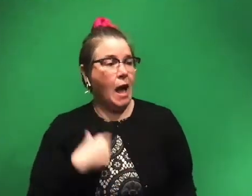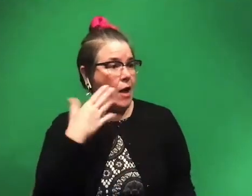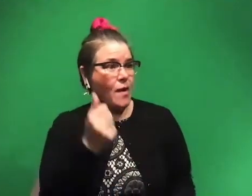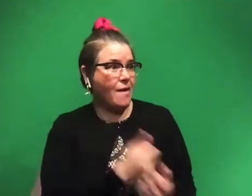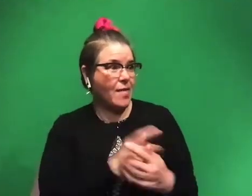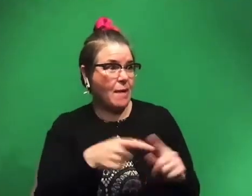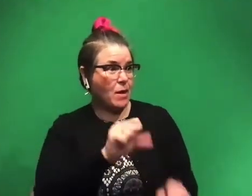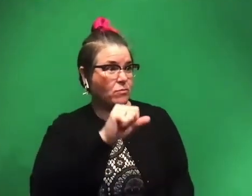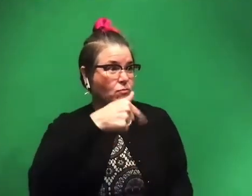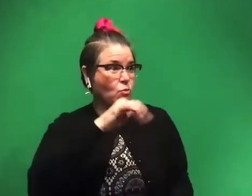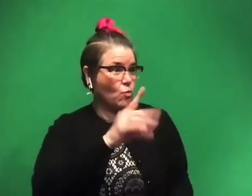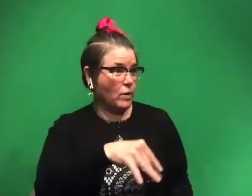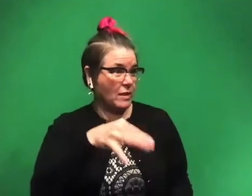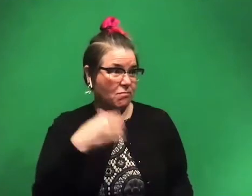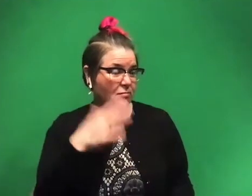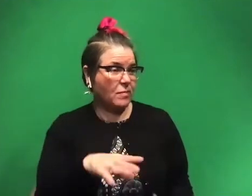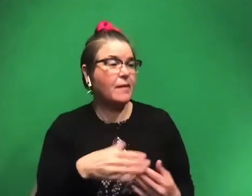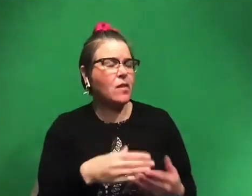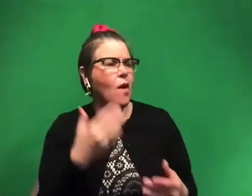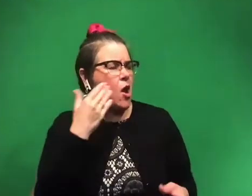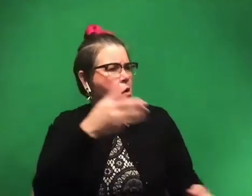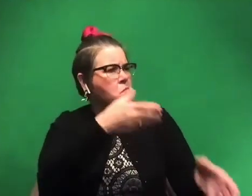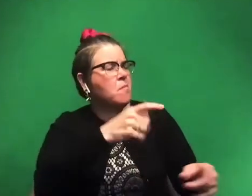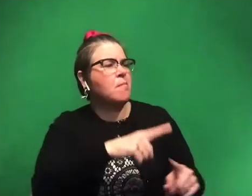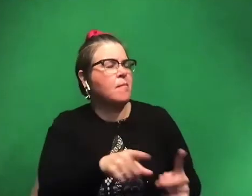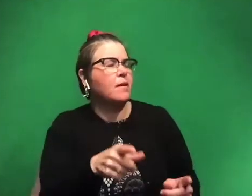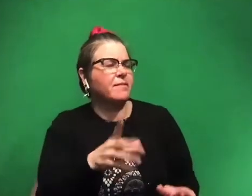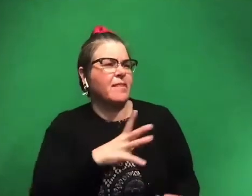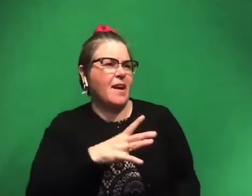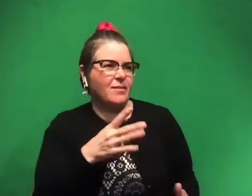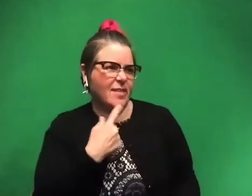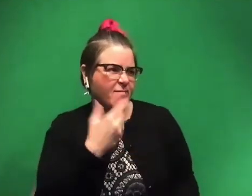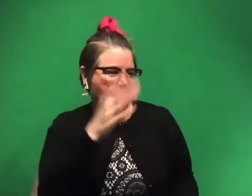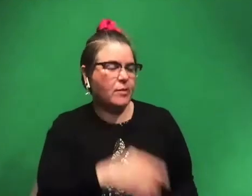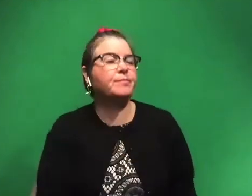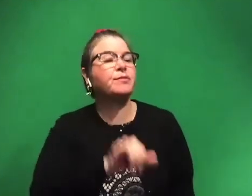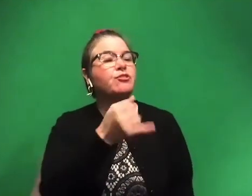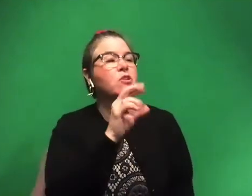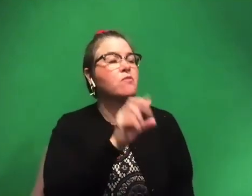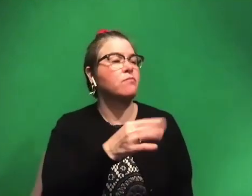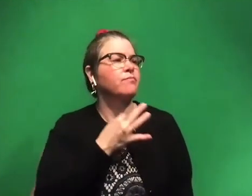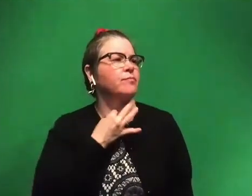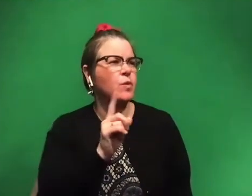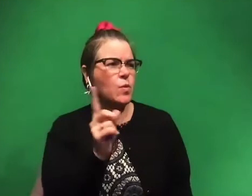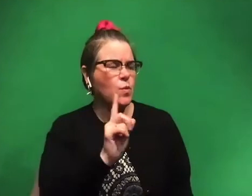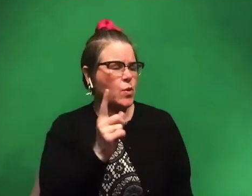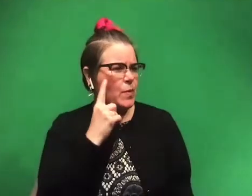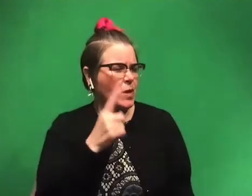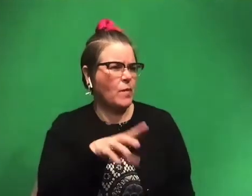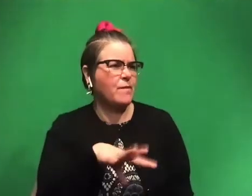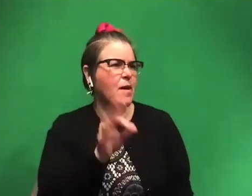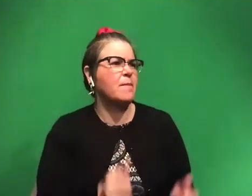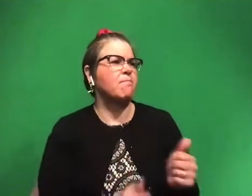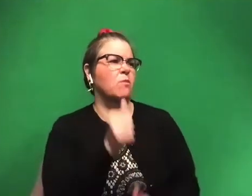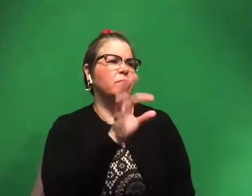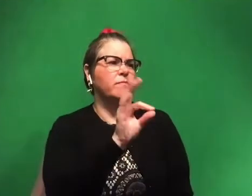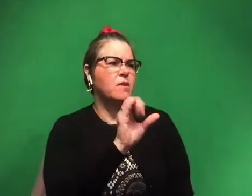squid, uh, even though I know a lot about them. So it's, yeah, it's totally fine. J Rob would like to know, uh, where do you think you find the most fossils?